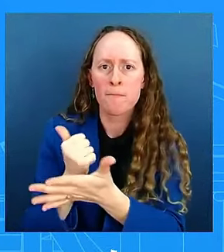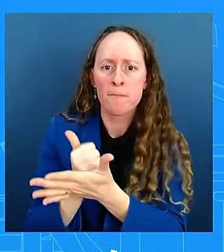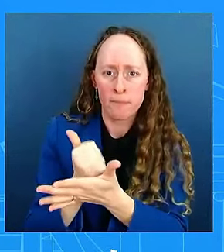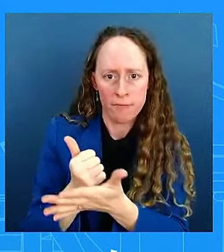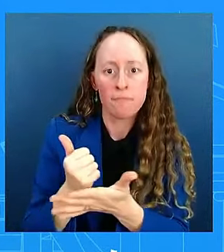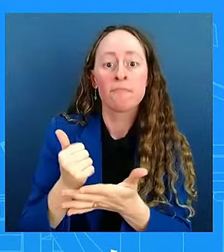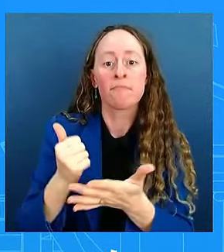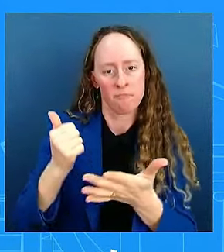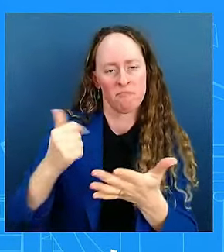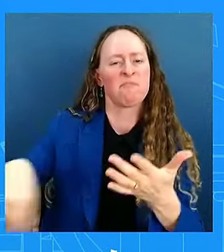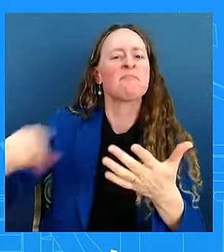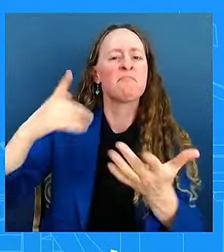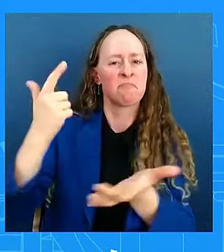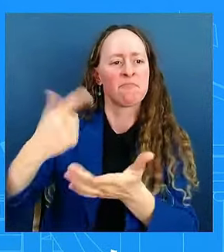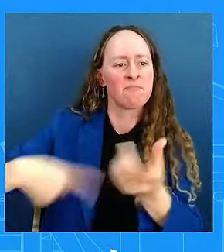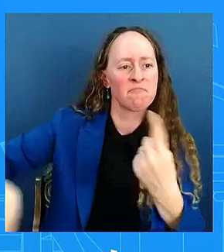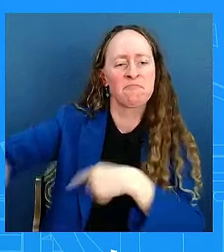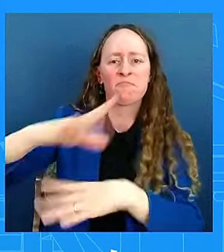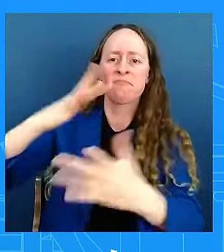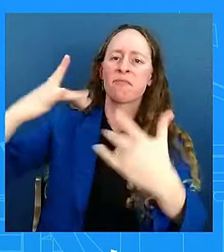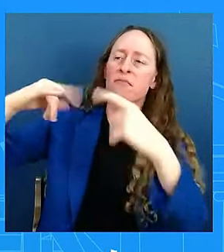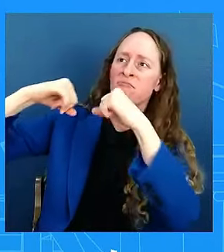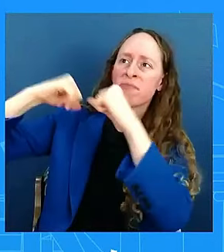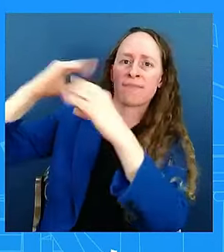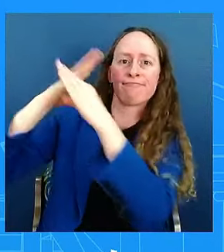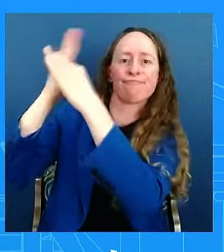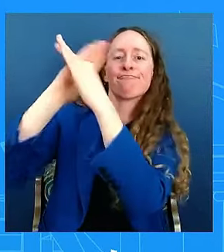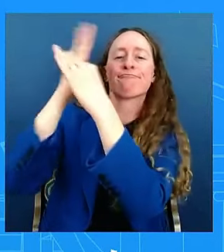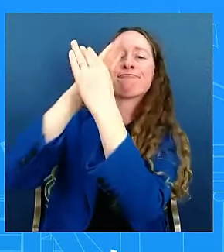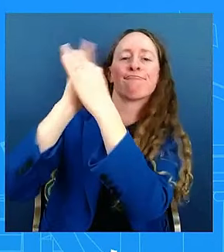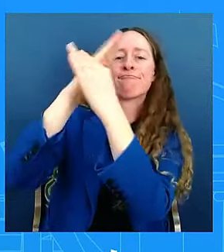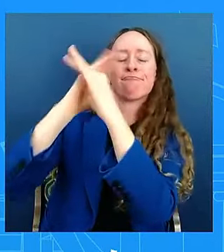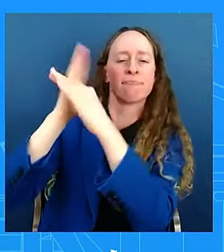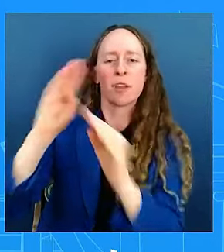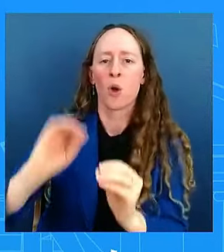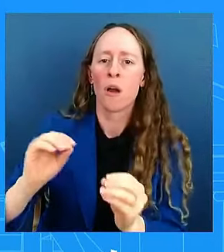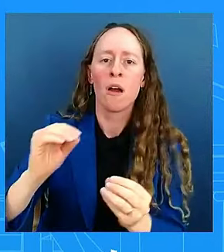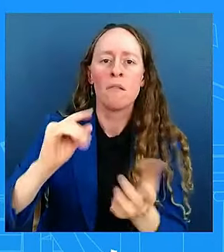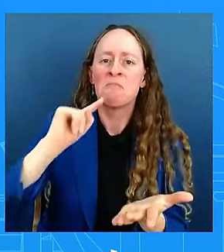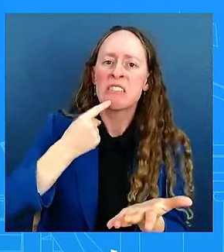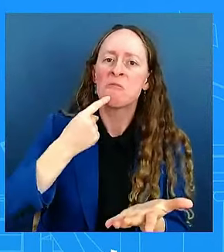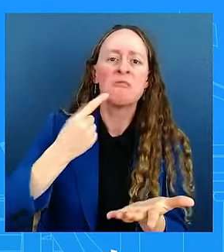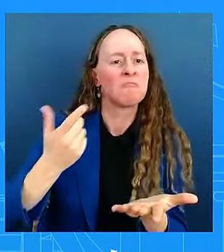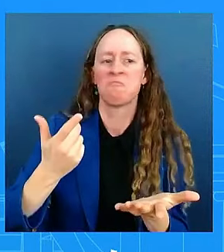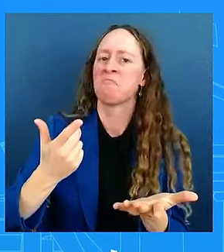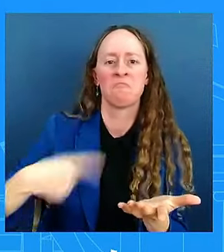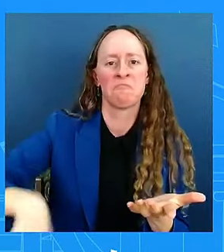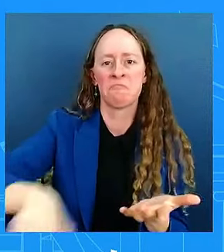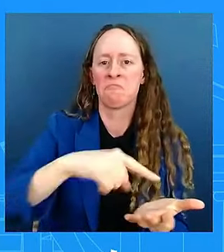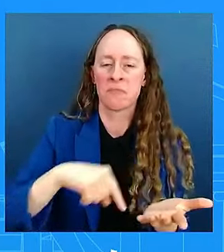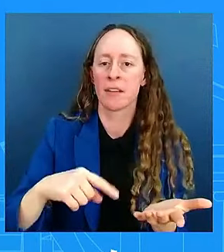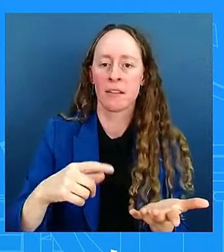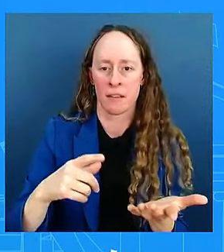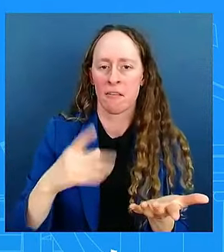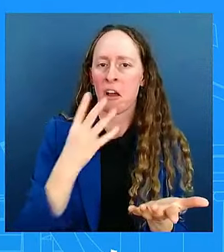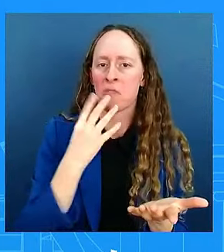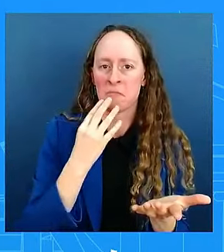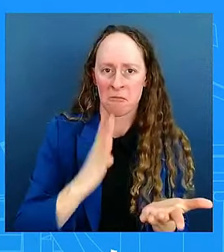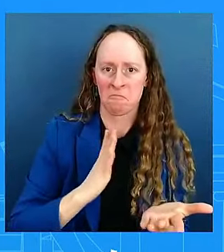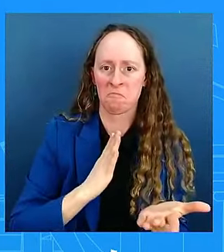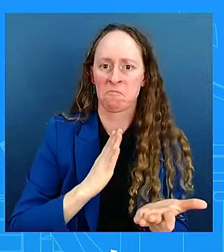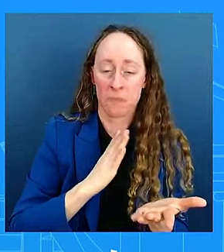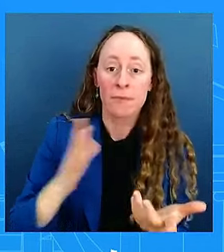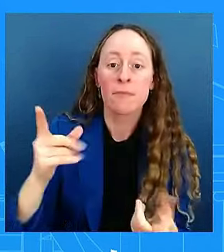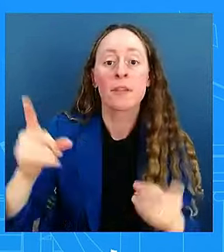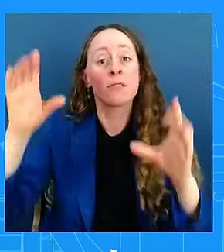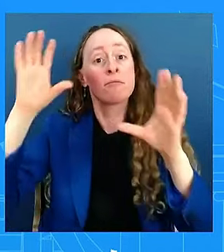shoulder to shoulder with the people of Israel. On the home front, the President and his team brought union workers, ocean carriers, and port